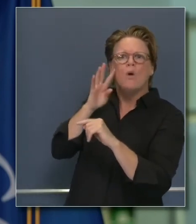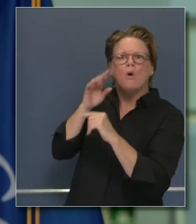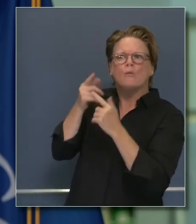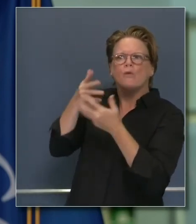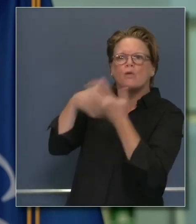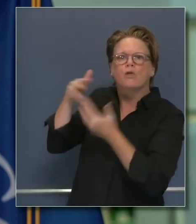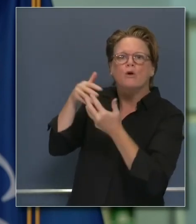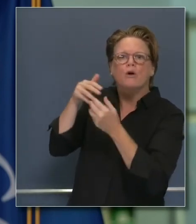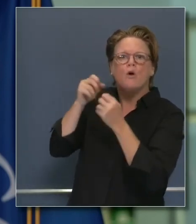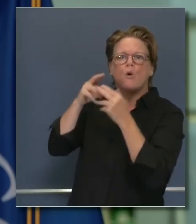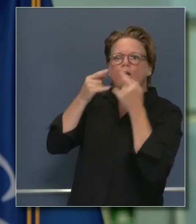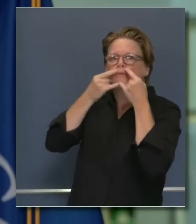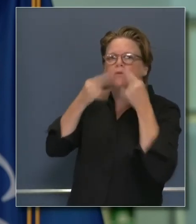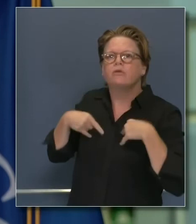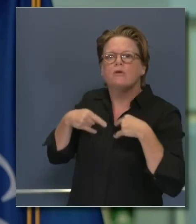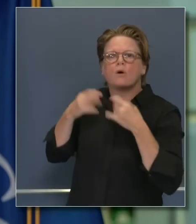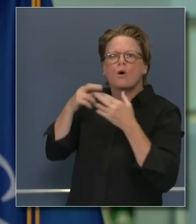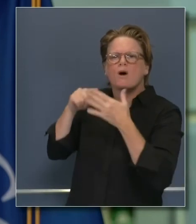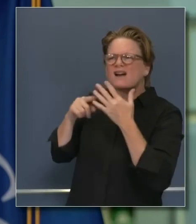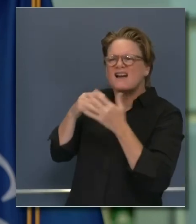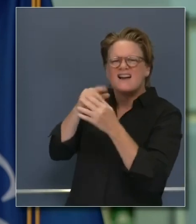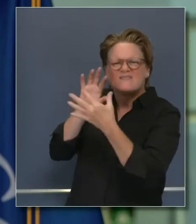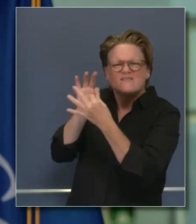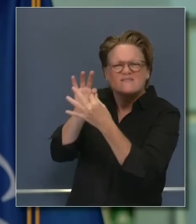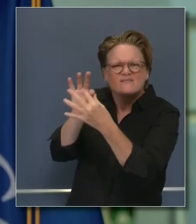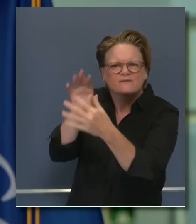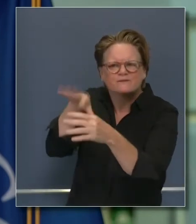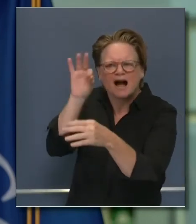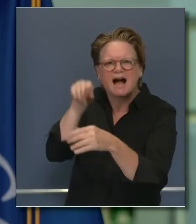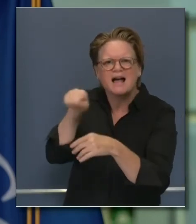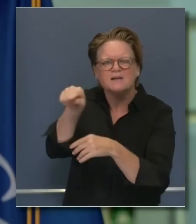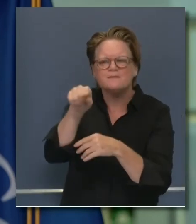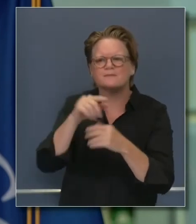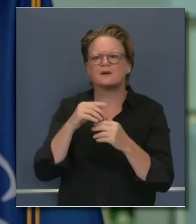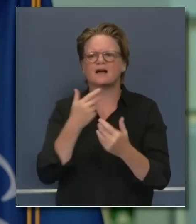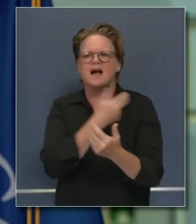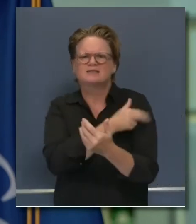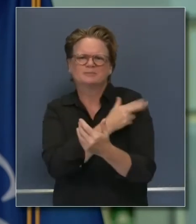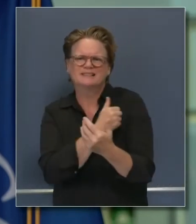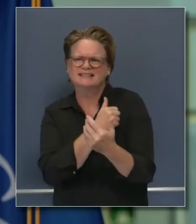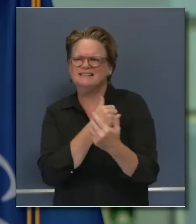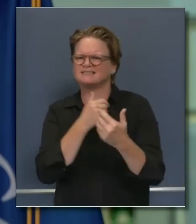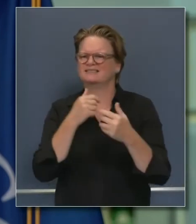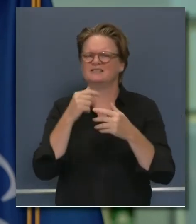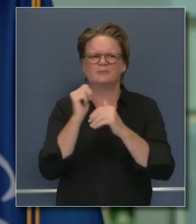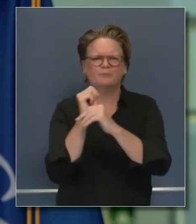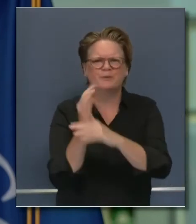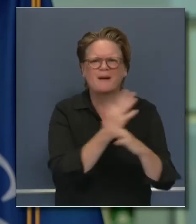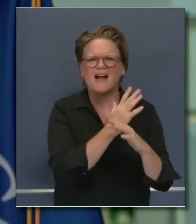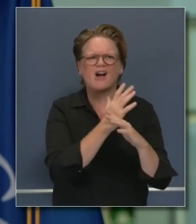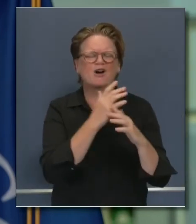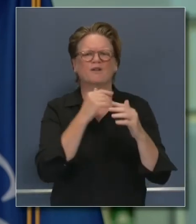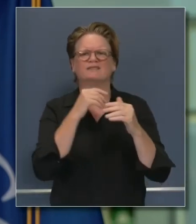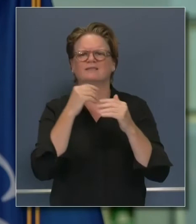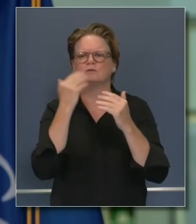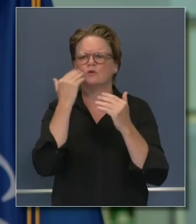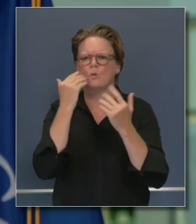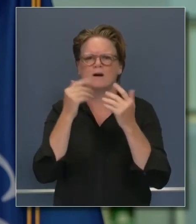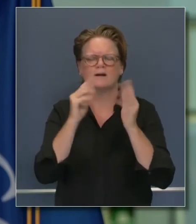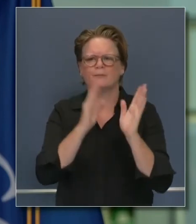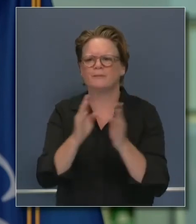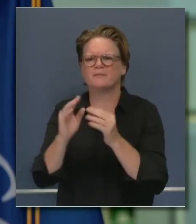facilities, including in private sector, sector-by-sector, industry-by-industry. Specifically, though, let me